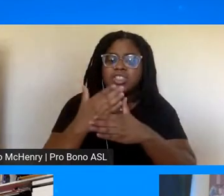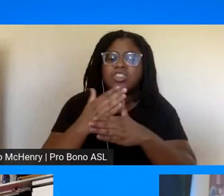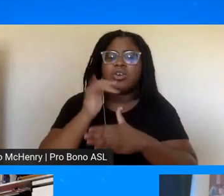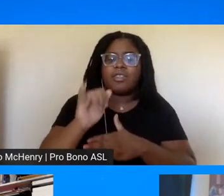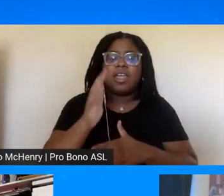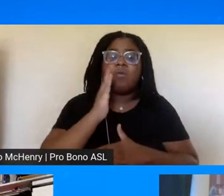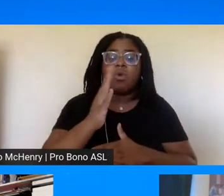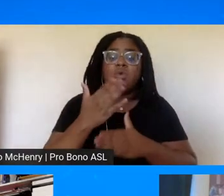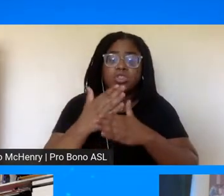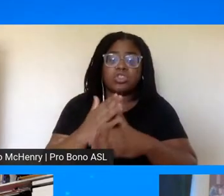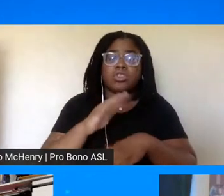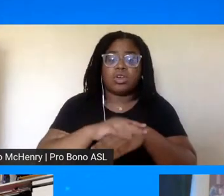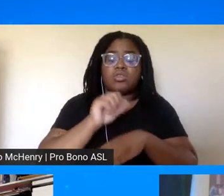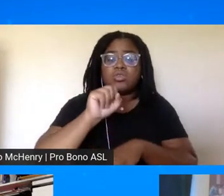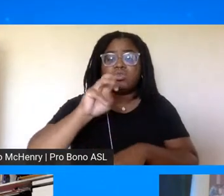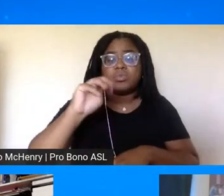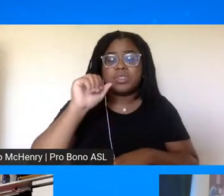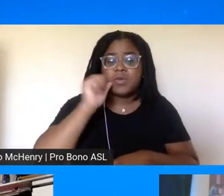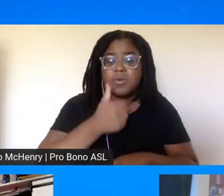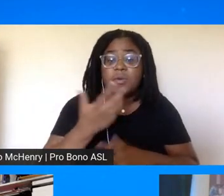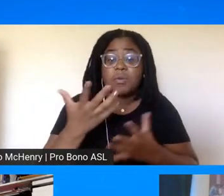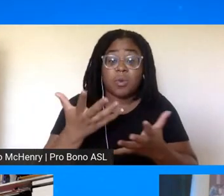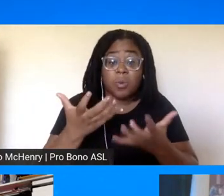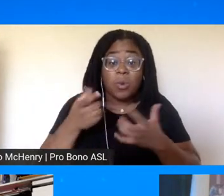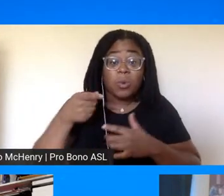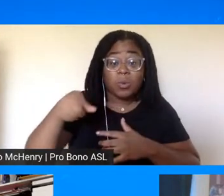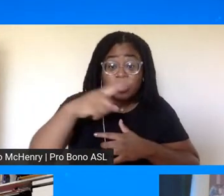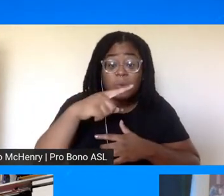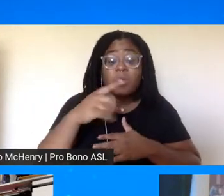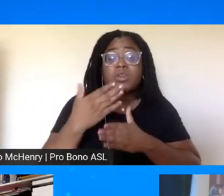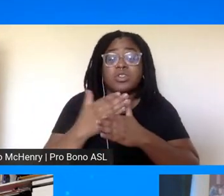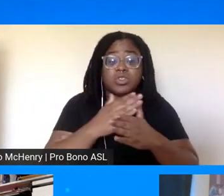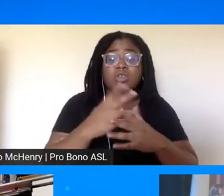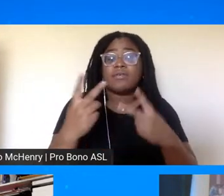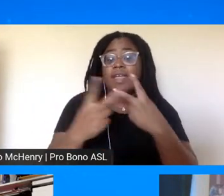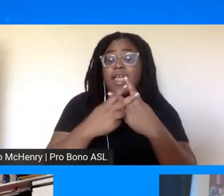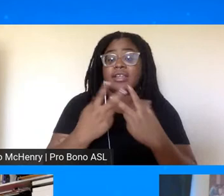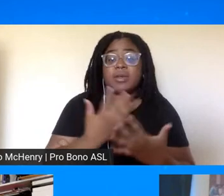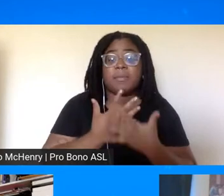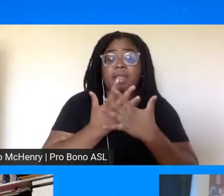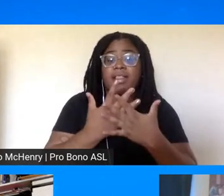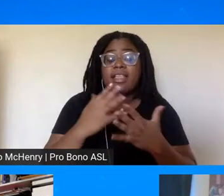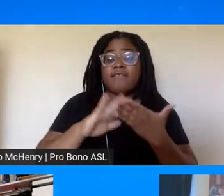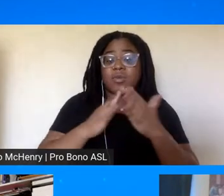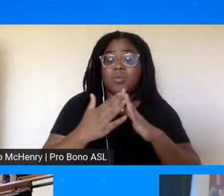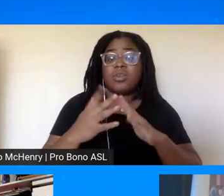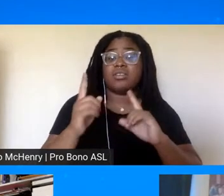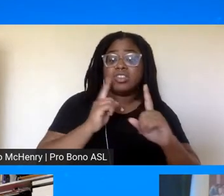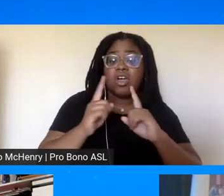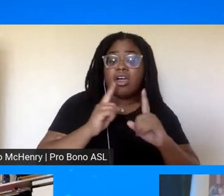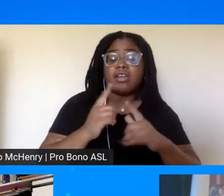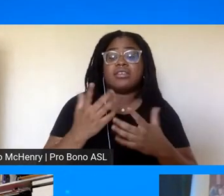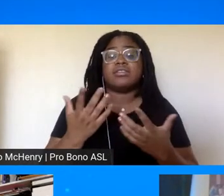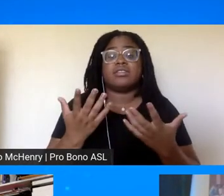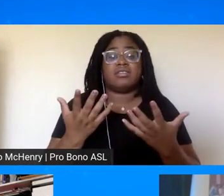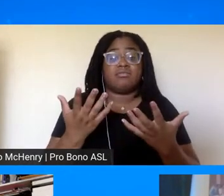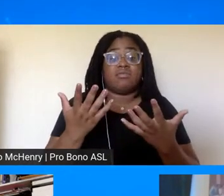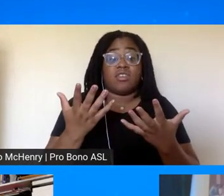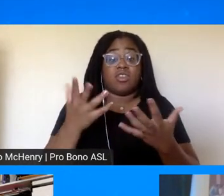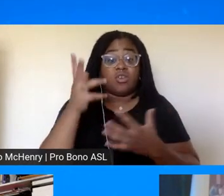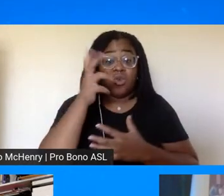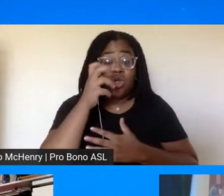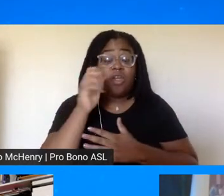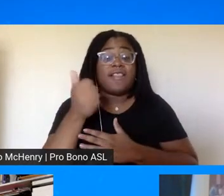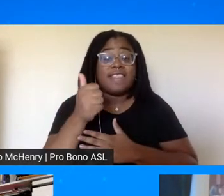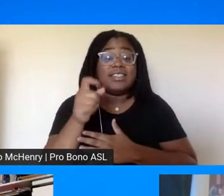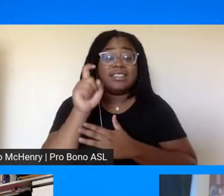tomorrow but we want you to tweet and share using hashtag beloved community talks that you just heard the 10 demands of the